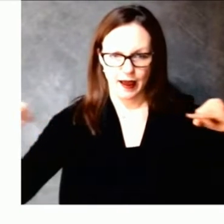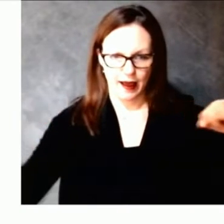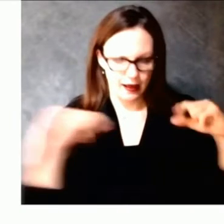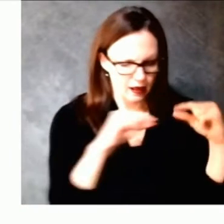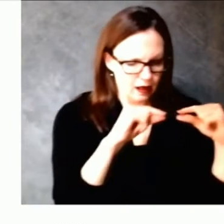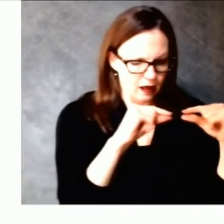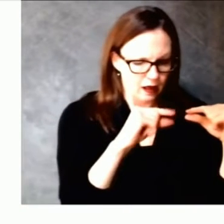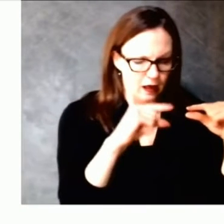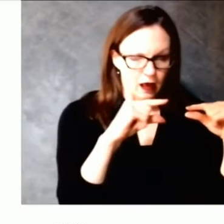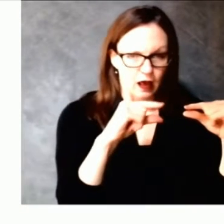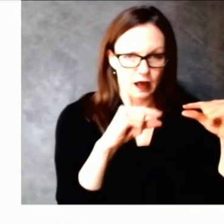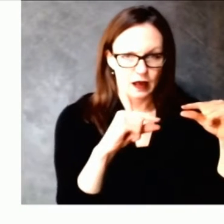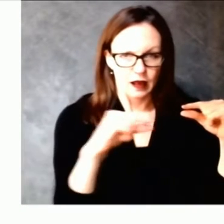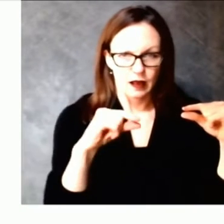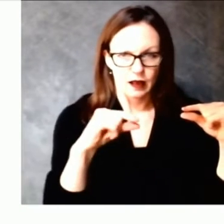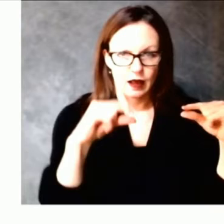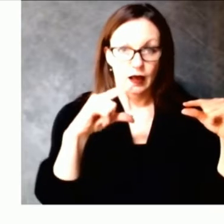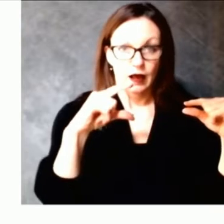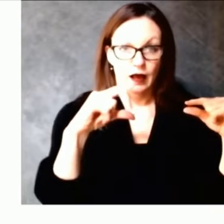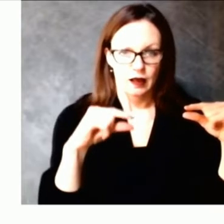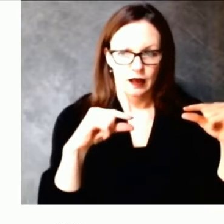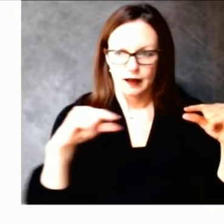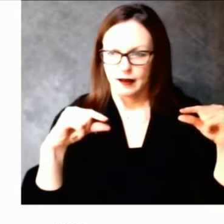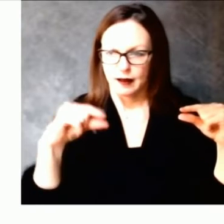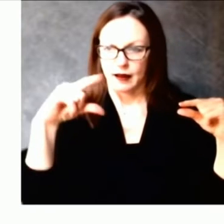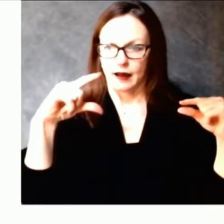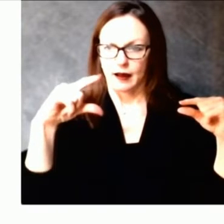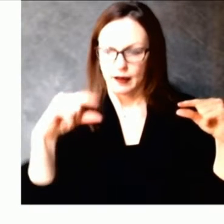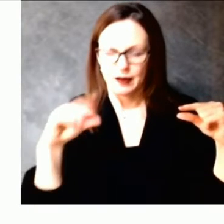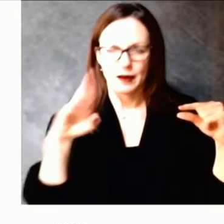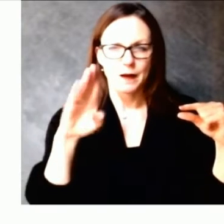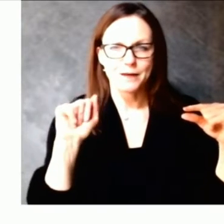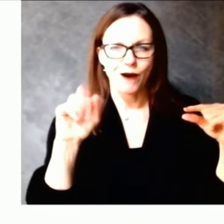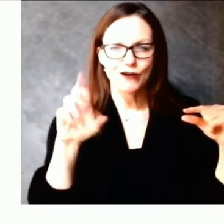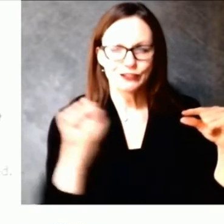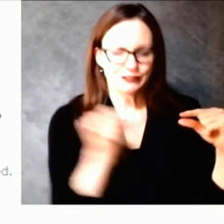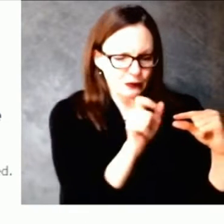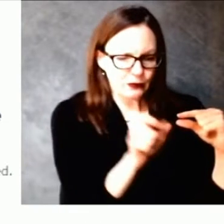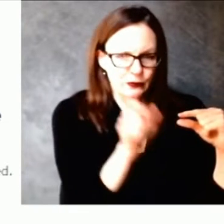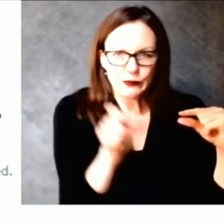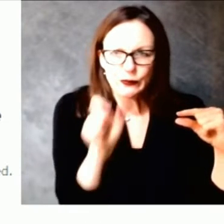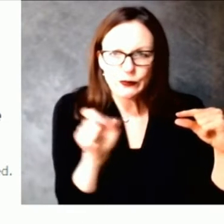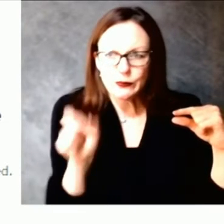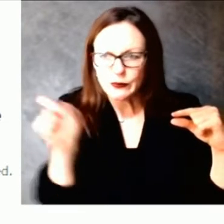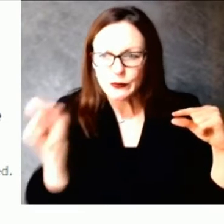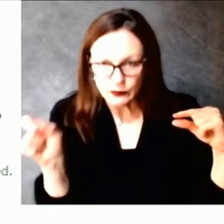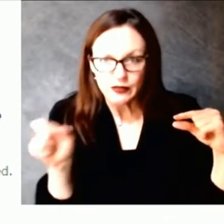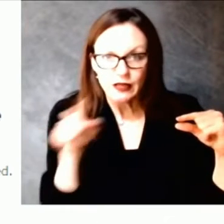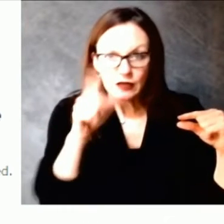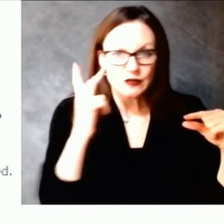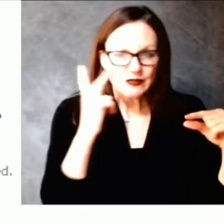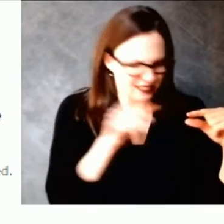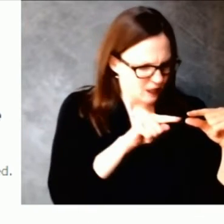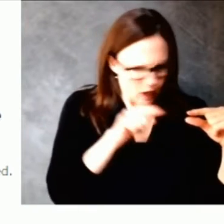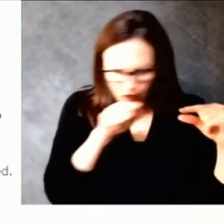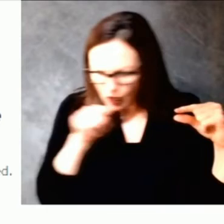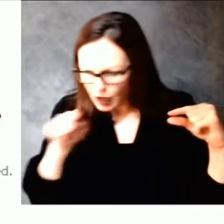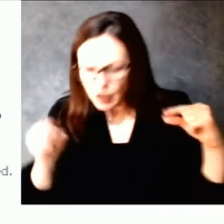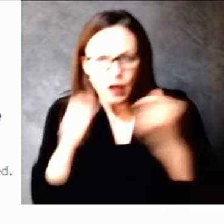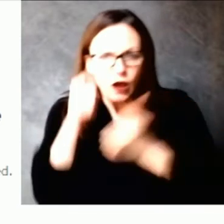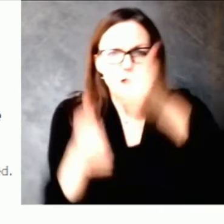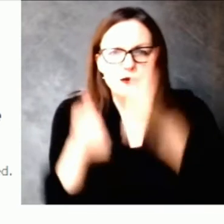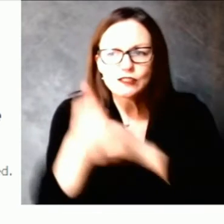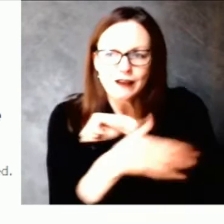the number of shots in arms. Above the weekly graph and to the right of the map, you can see a gauge